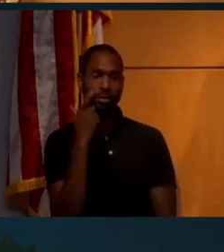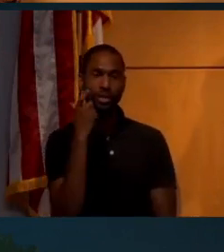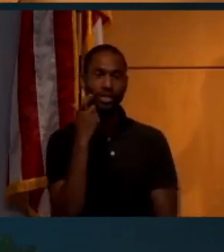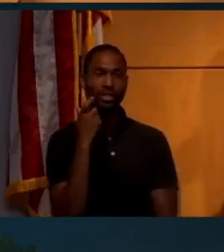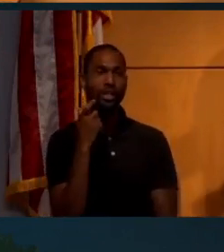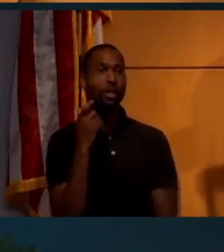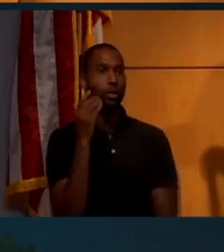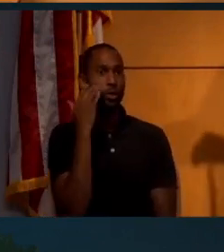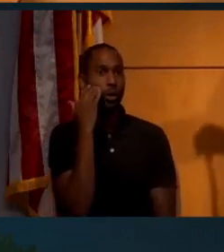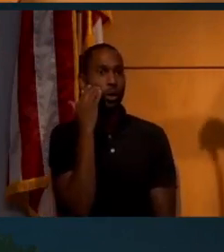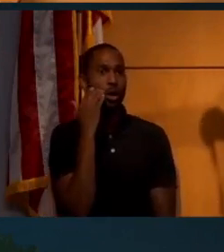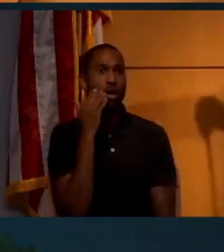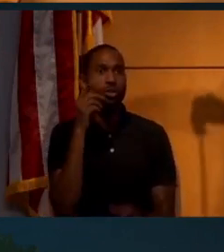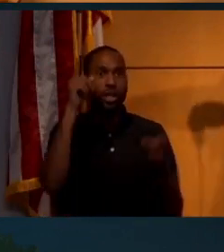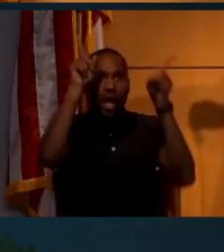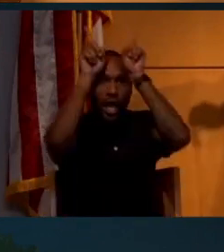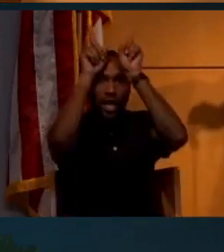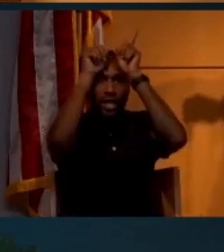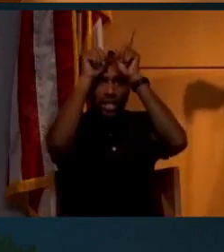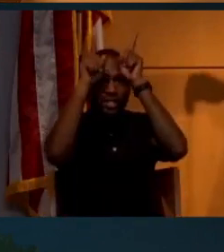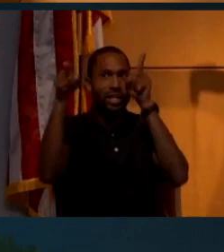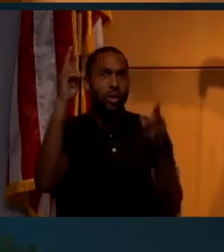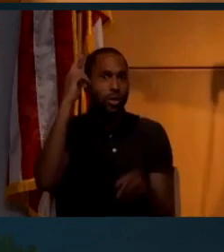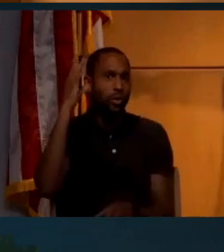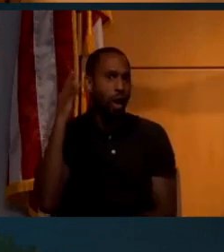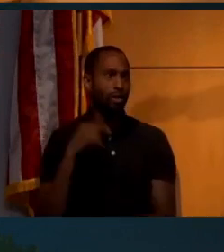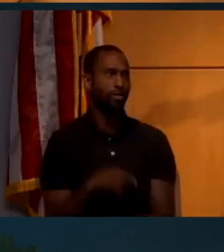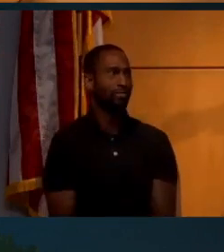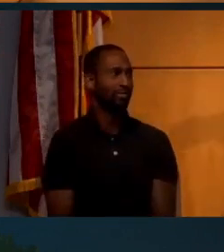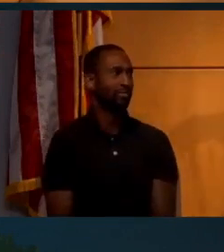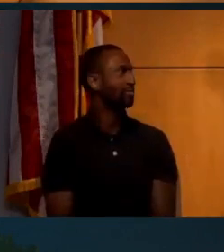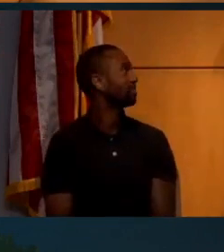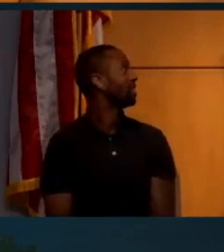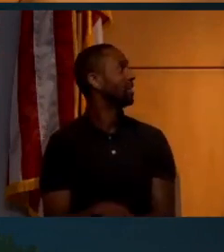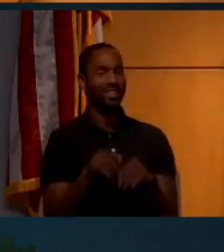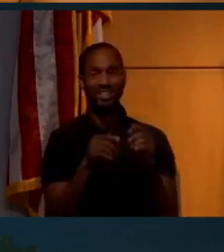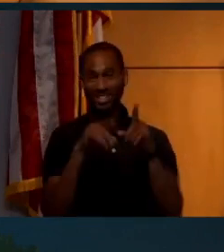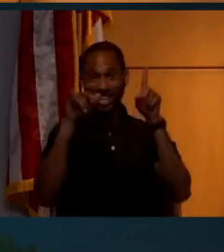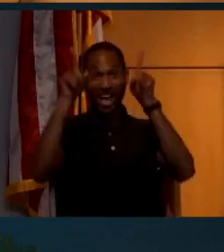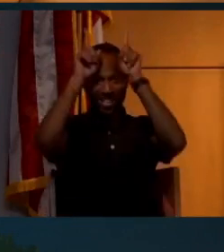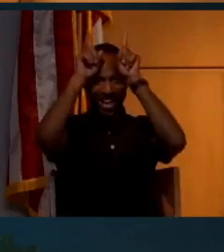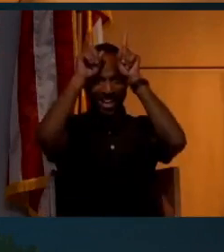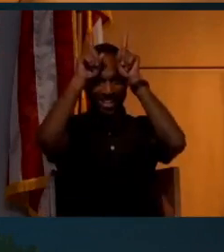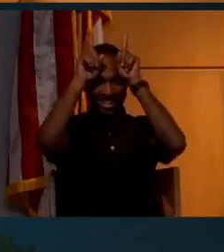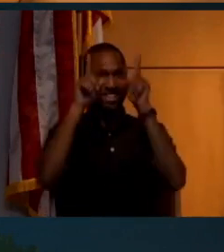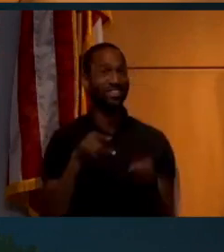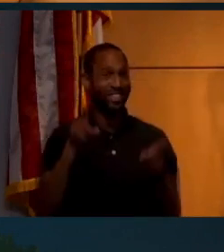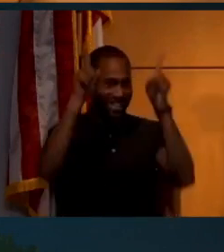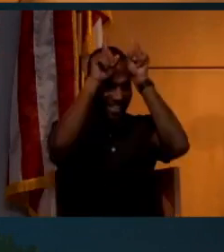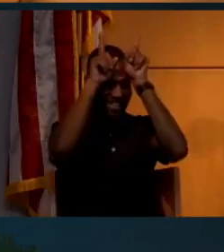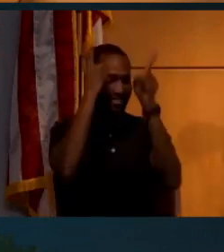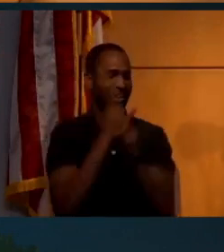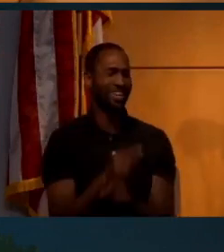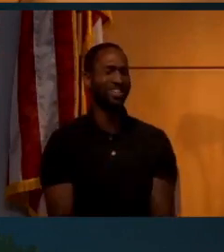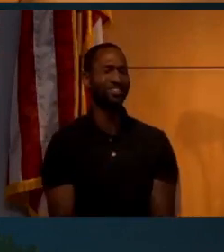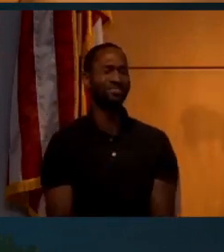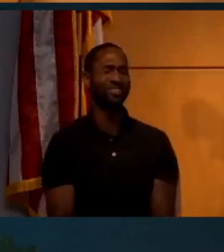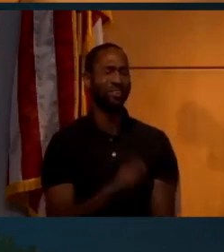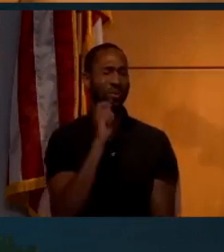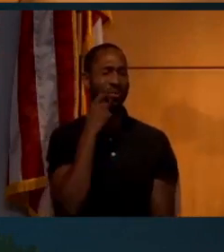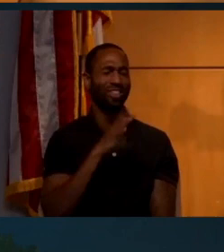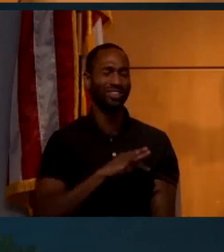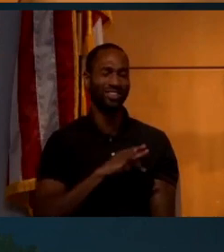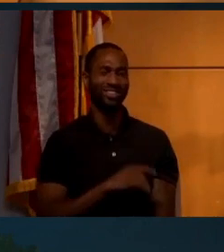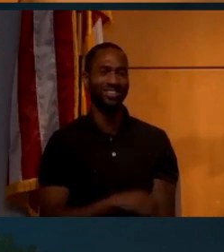know, it's the UFO guys. It's the aliens. They're the reason they did this. Oh, is that aliens with like the antenna? Oh, cool.